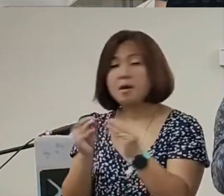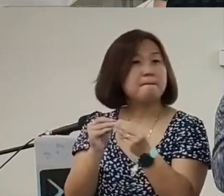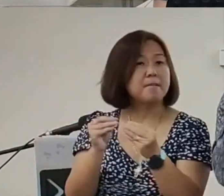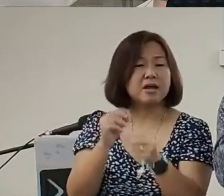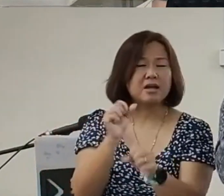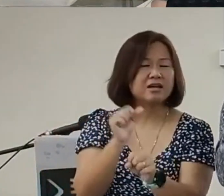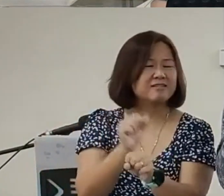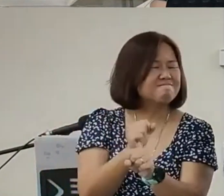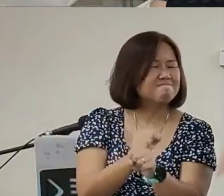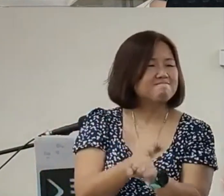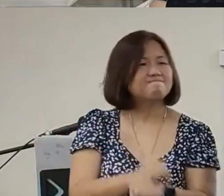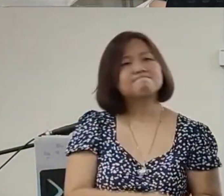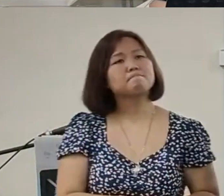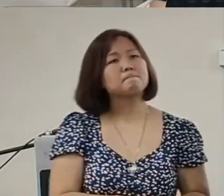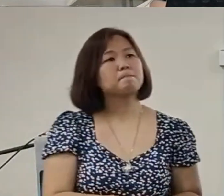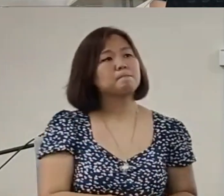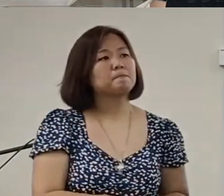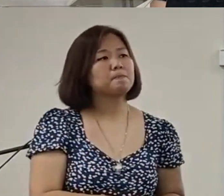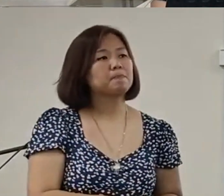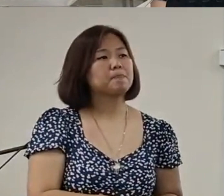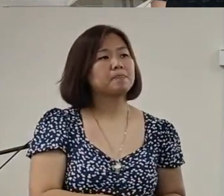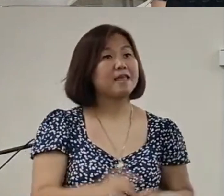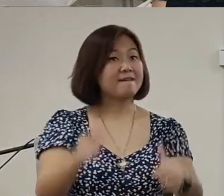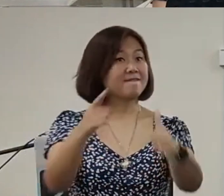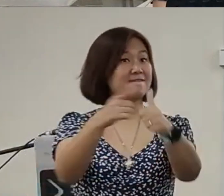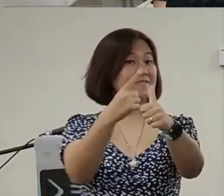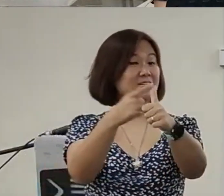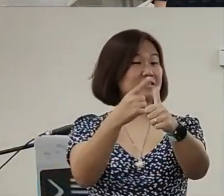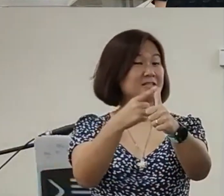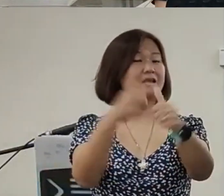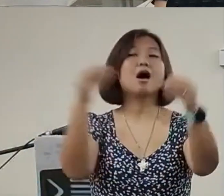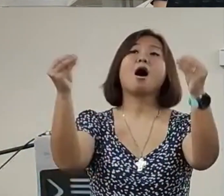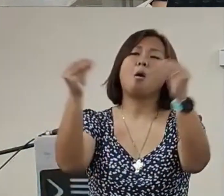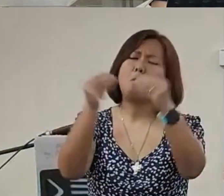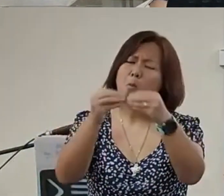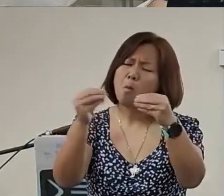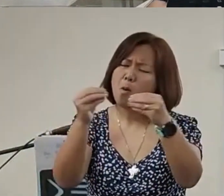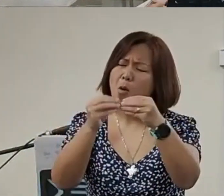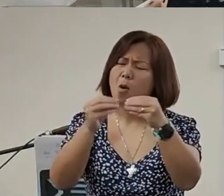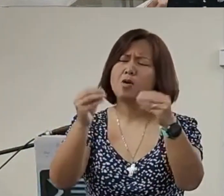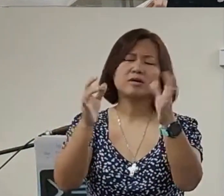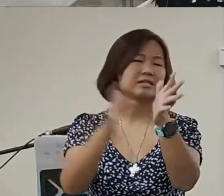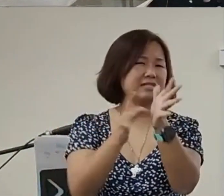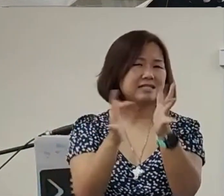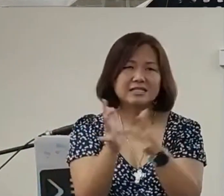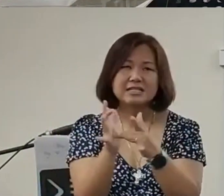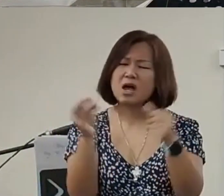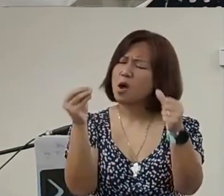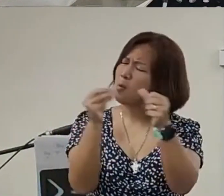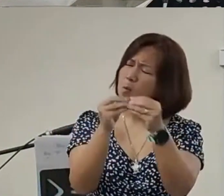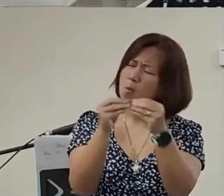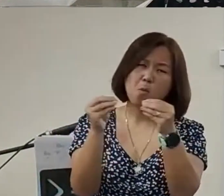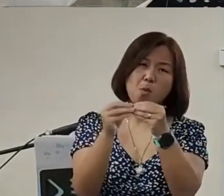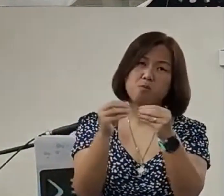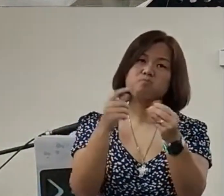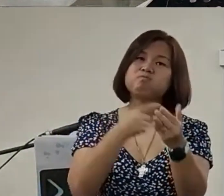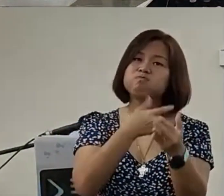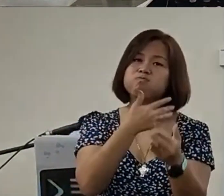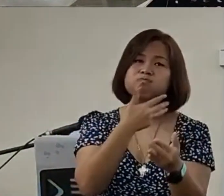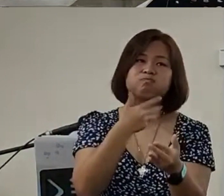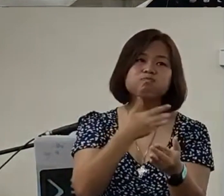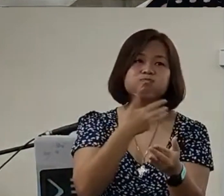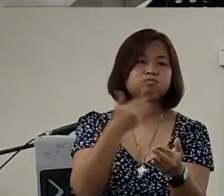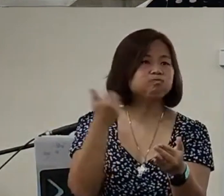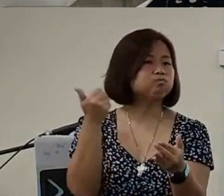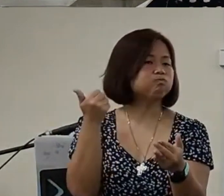the primarypraysfor yourchildrenwould bemore of jesusmore of the true onewho is the